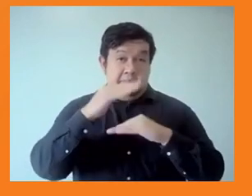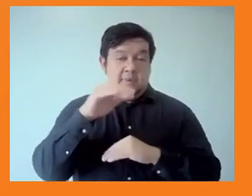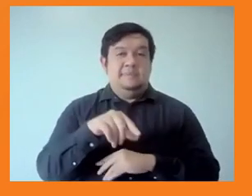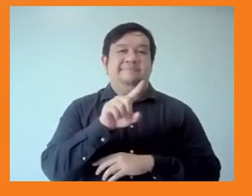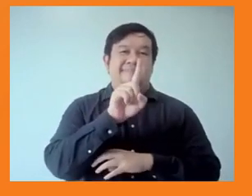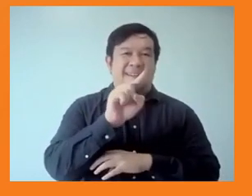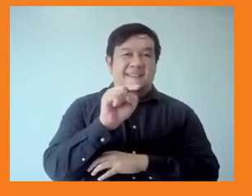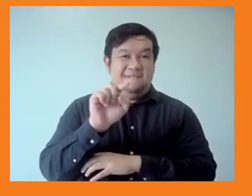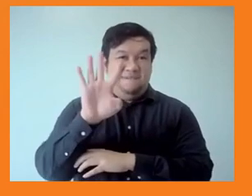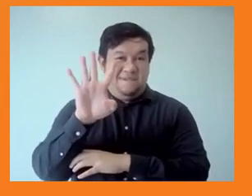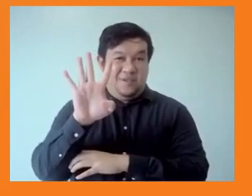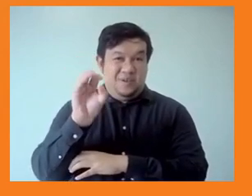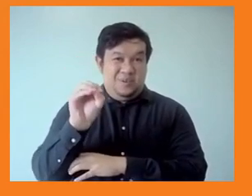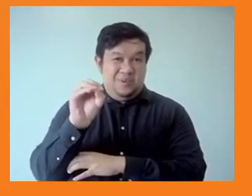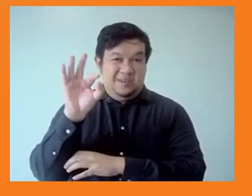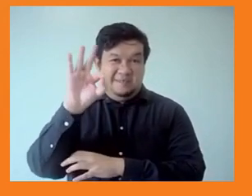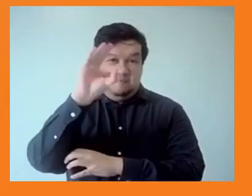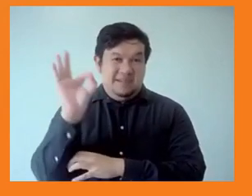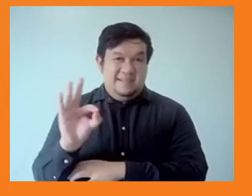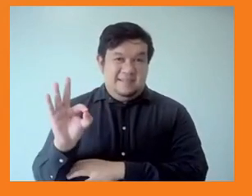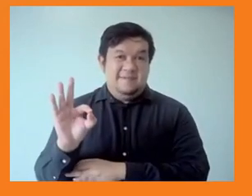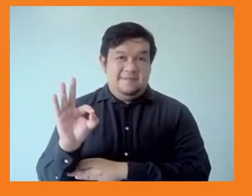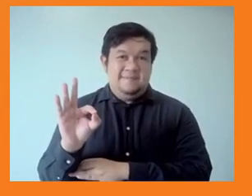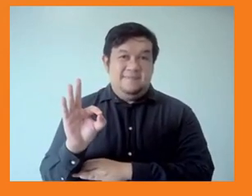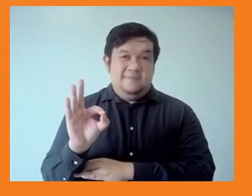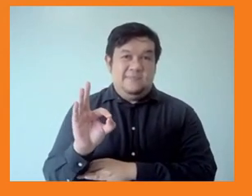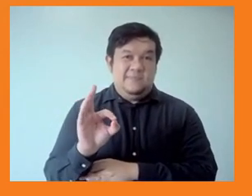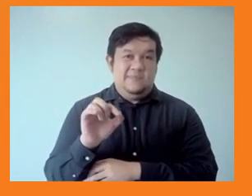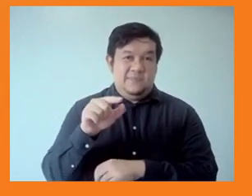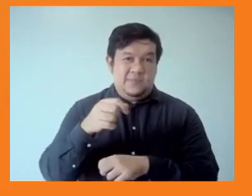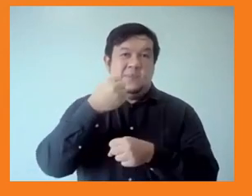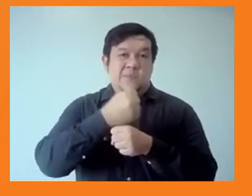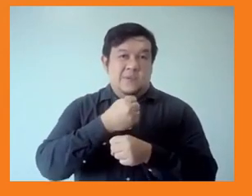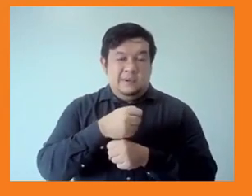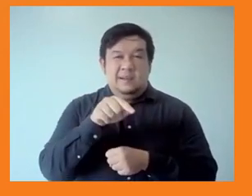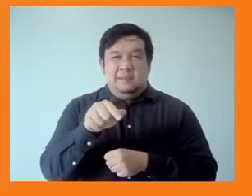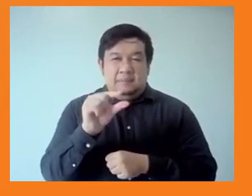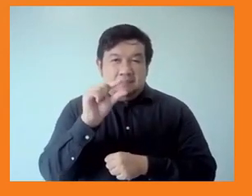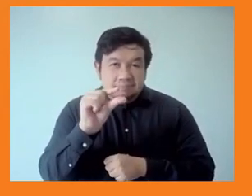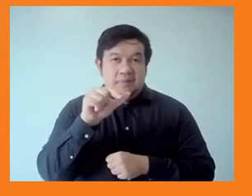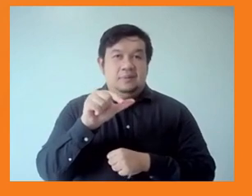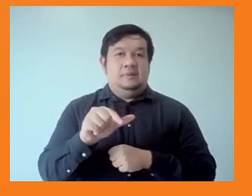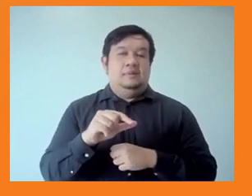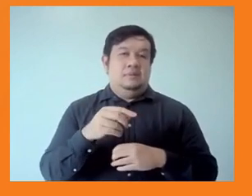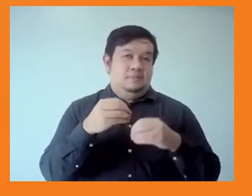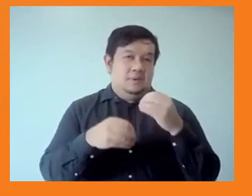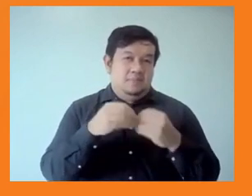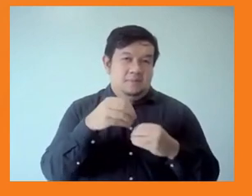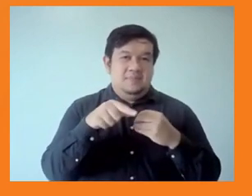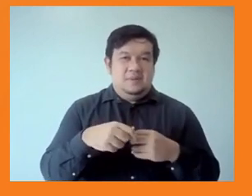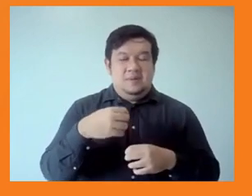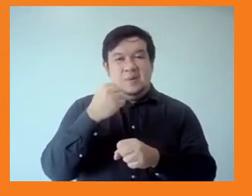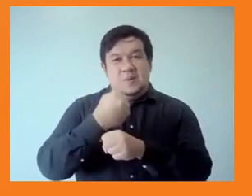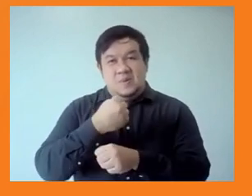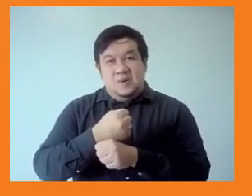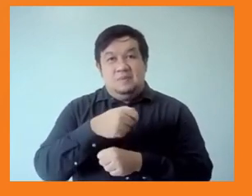employment, which means that they have none or very few contracts or rights. That's lower than other developing regions. But if you look in particular